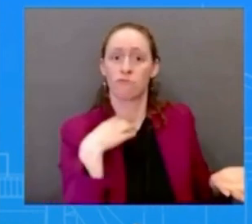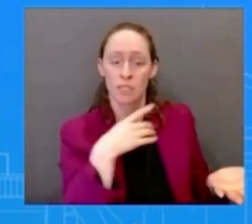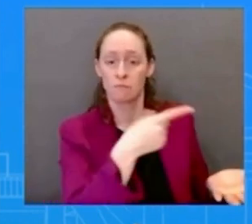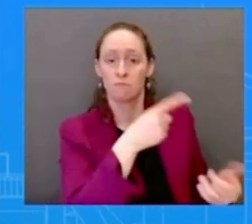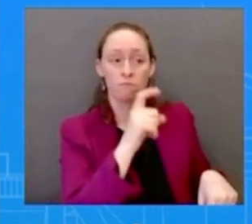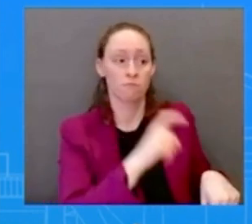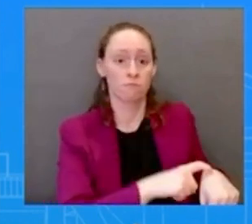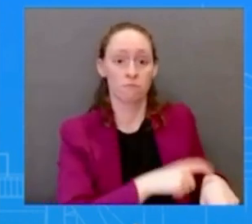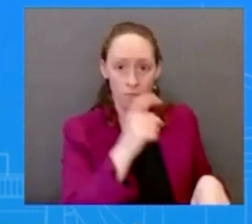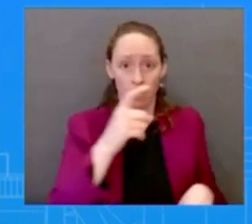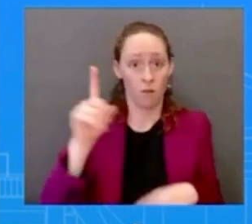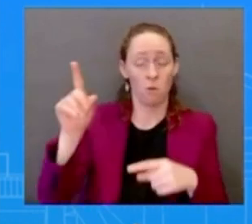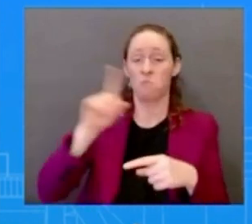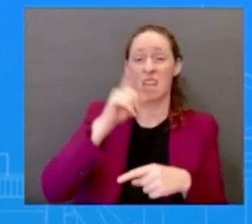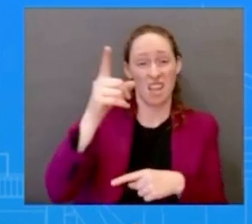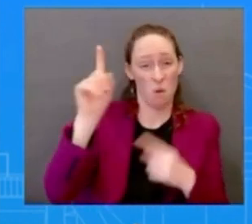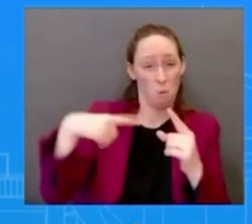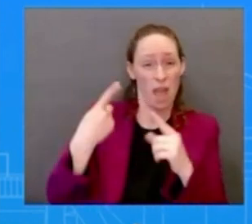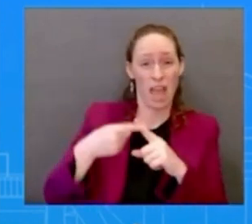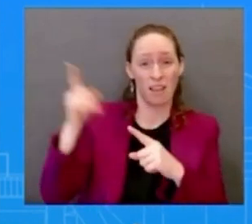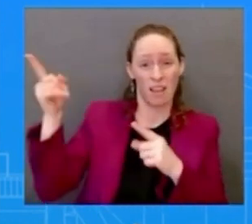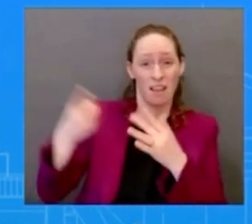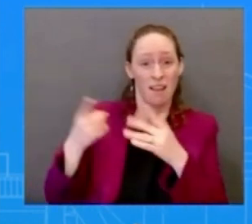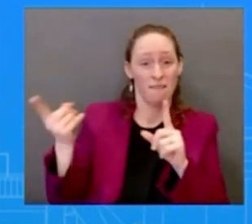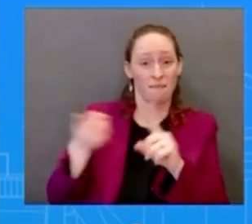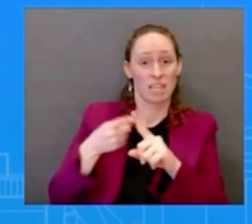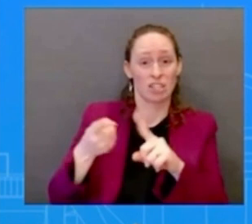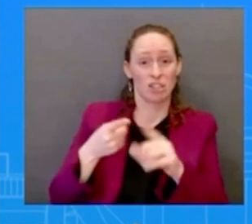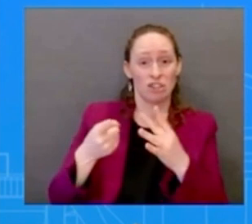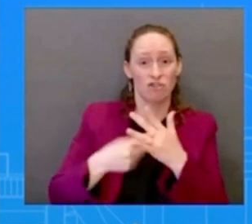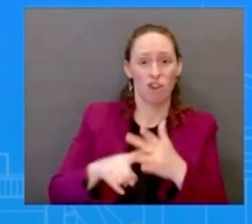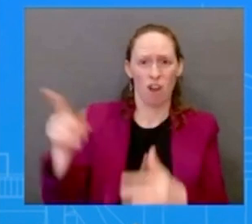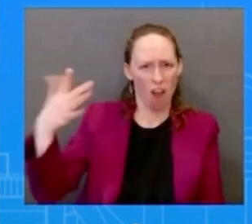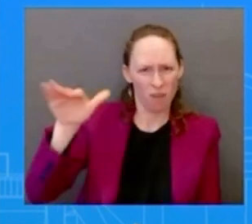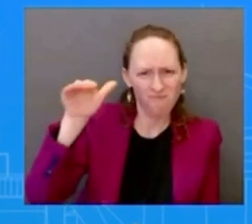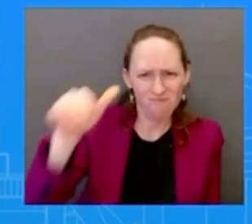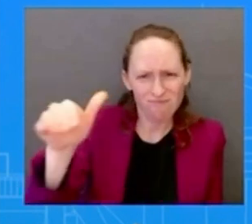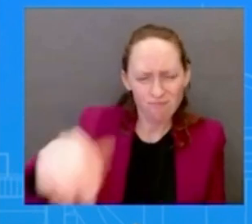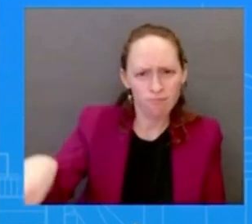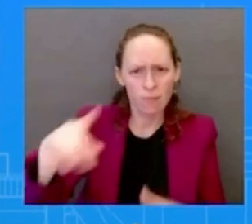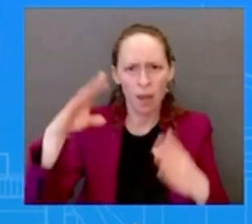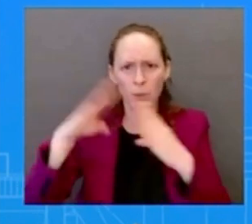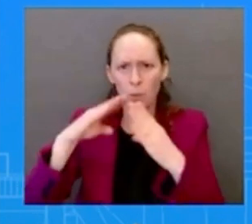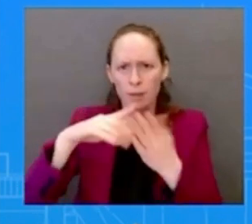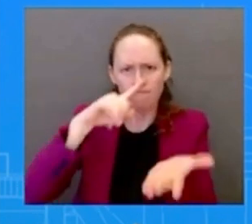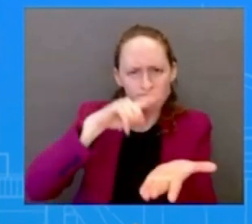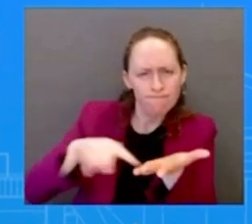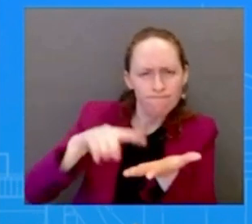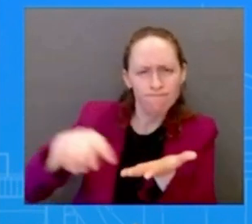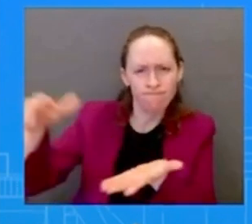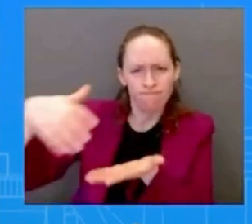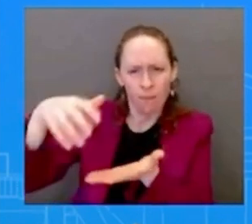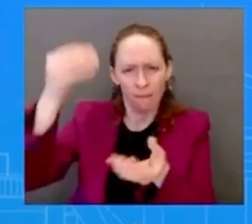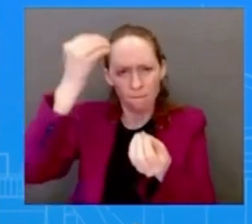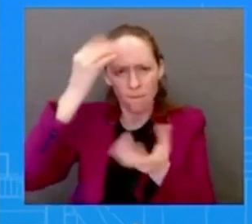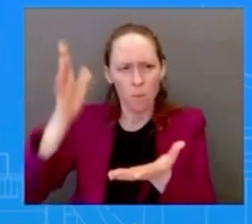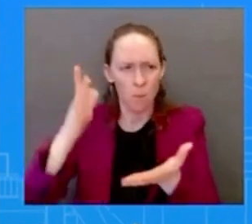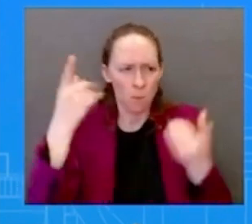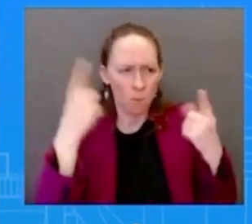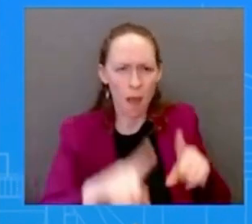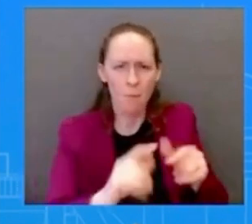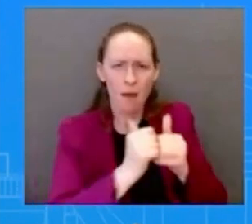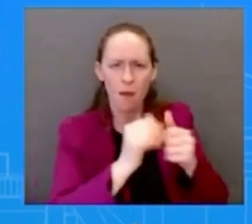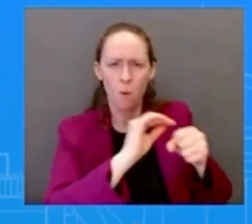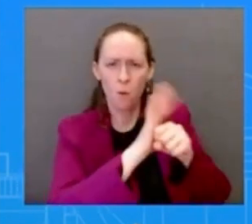to double down and to take a look of the of the origins of the covet origins because we believe it's important to get to the bottom of this